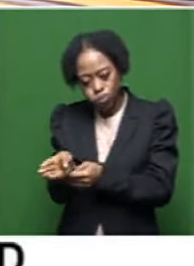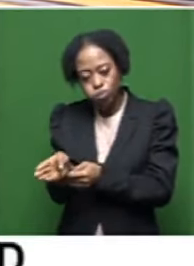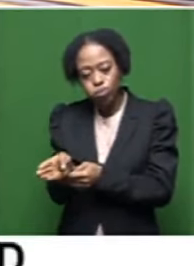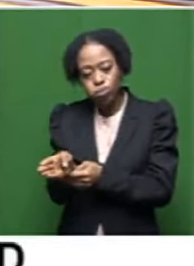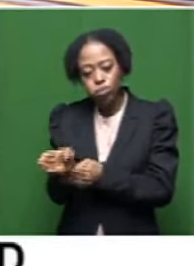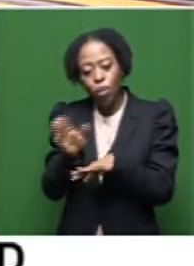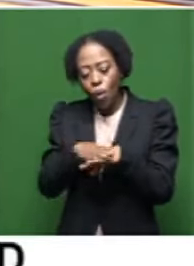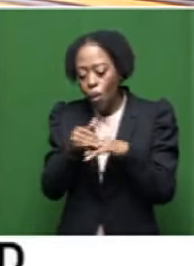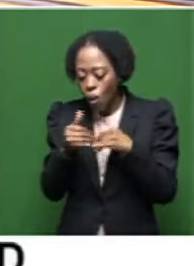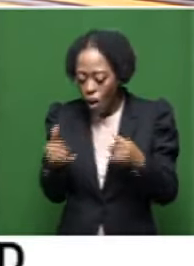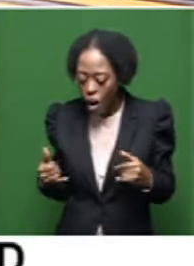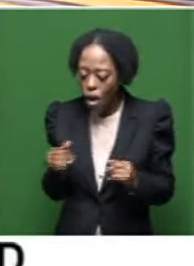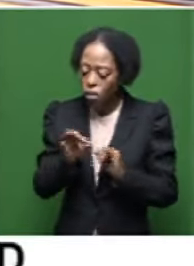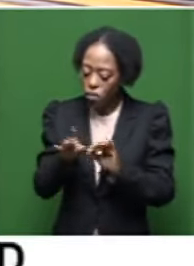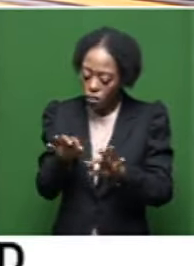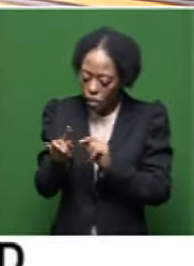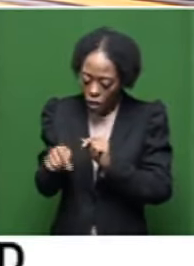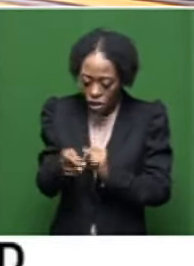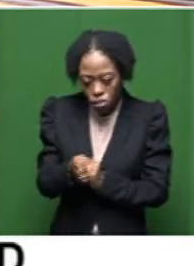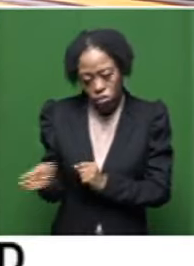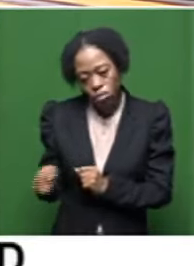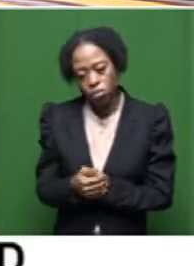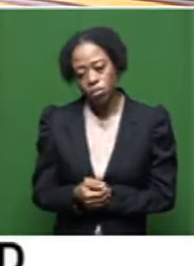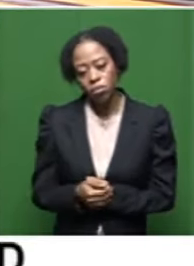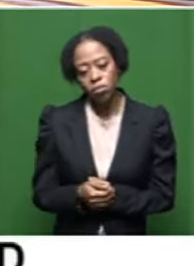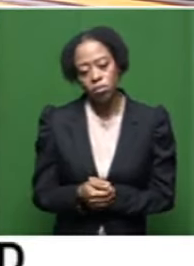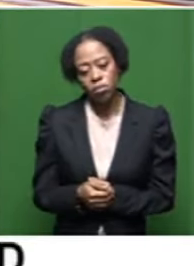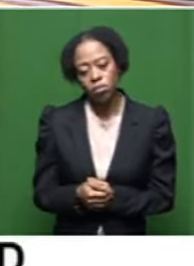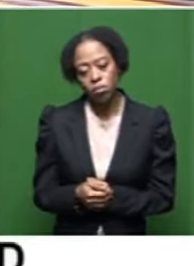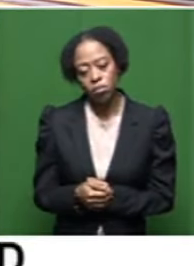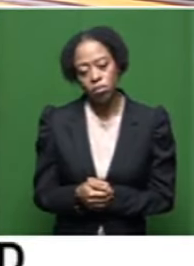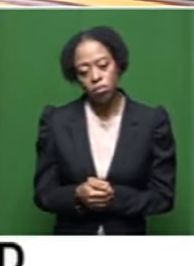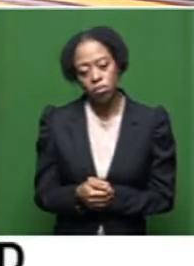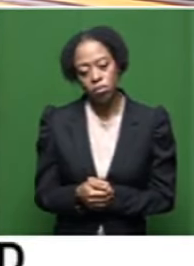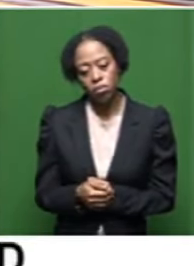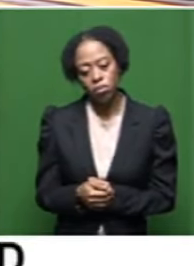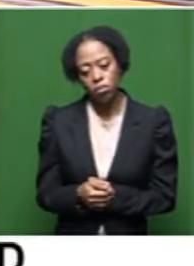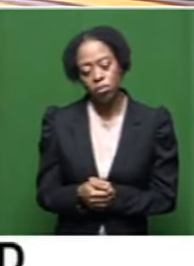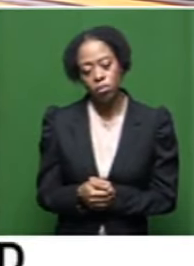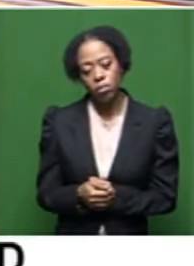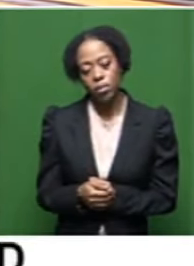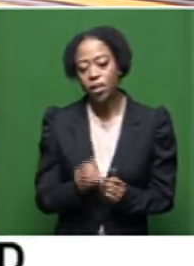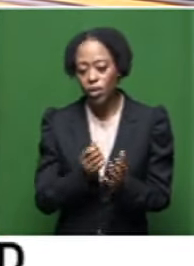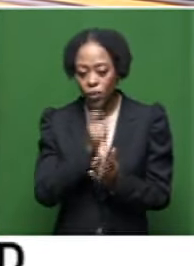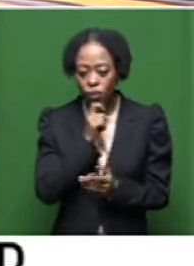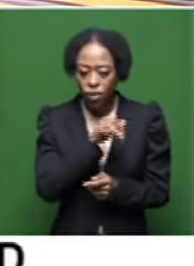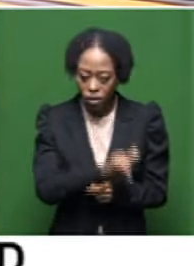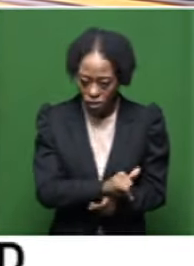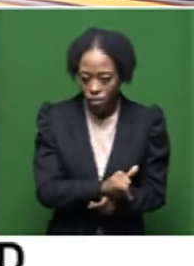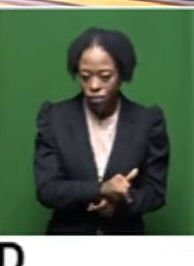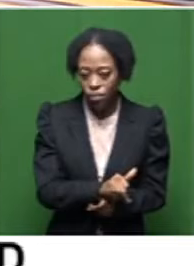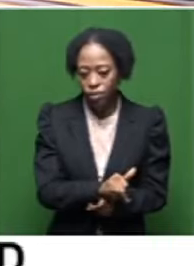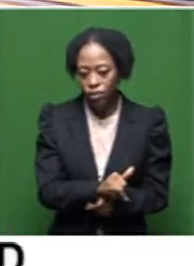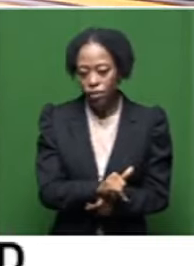Digitize artistic, uh, canons, digitize artistic archives, digitize the archives of the, of